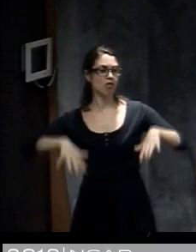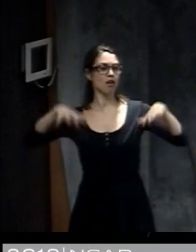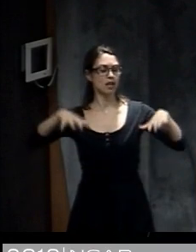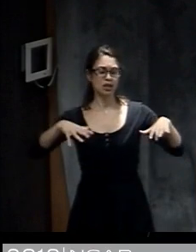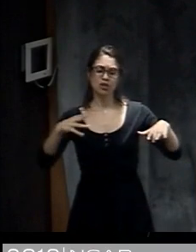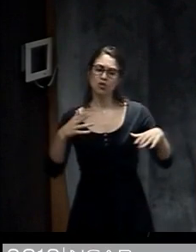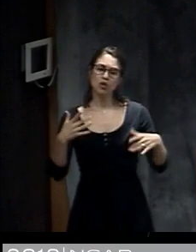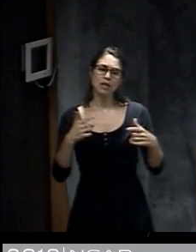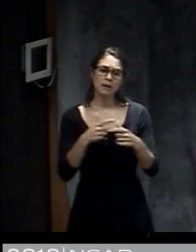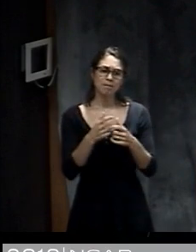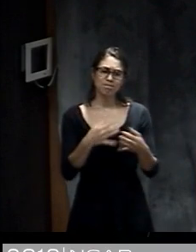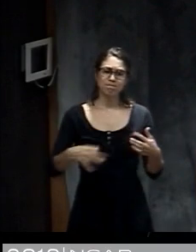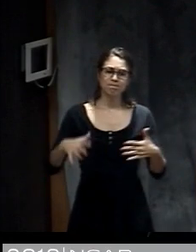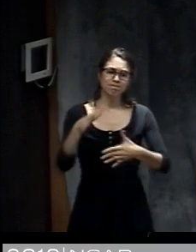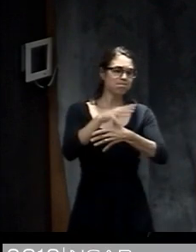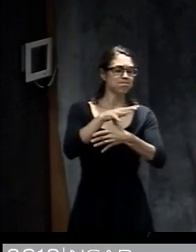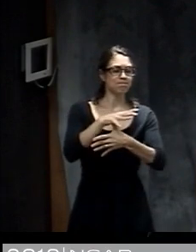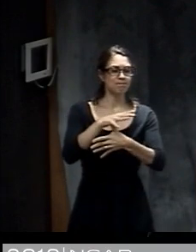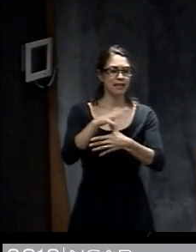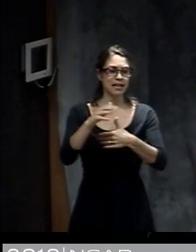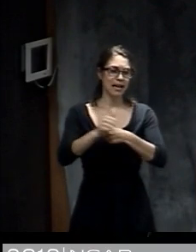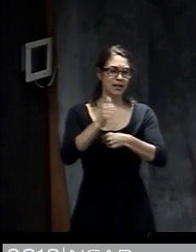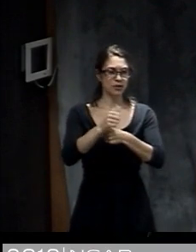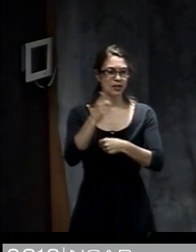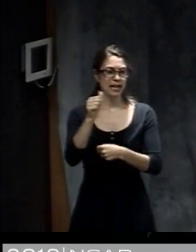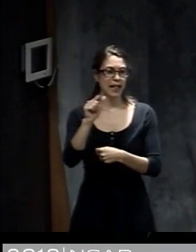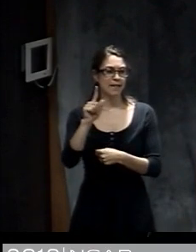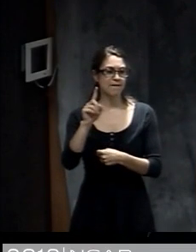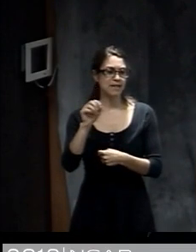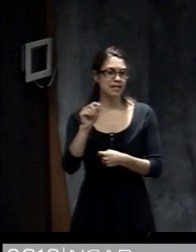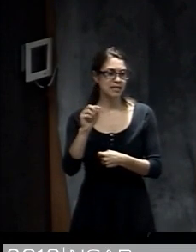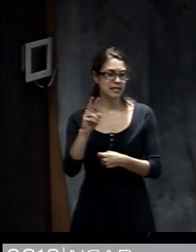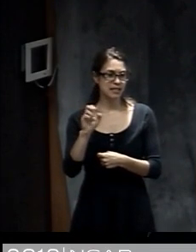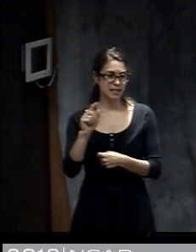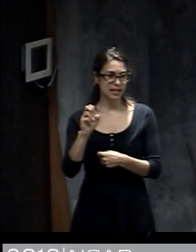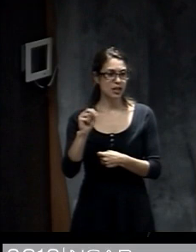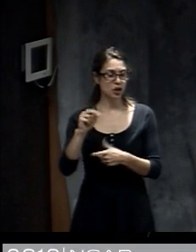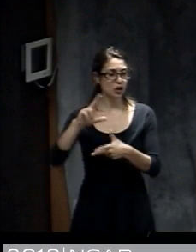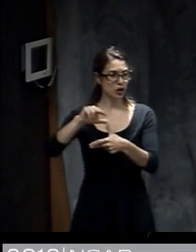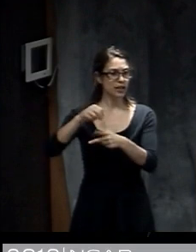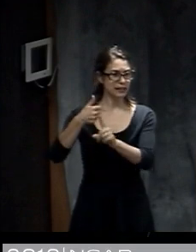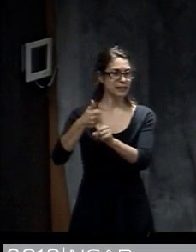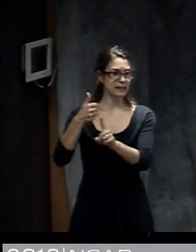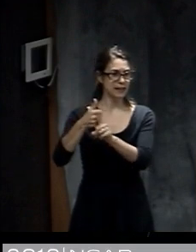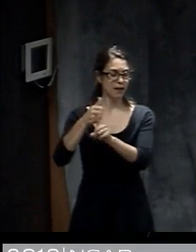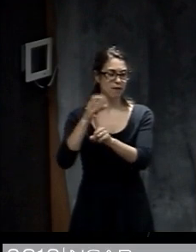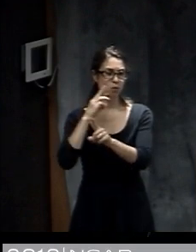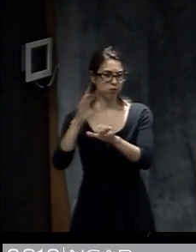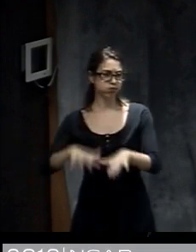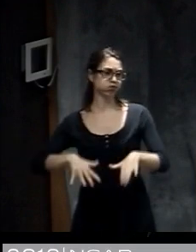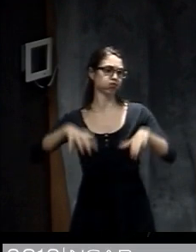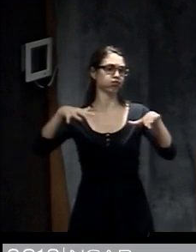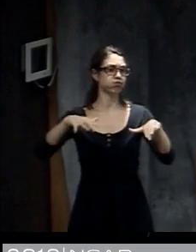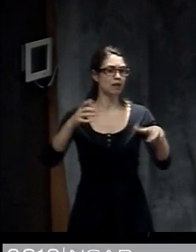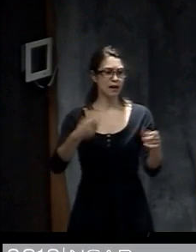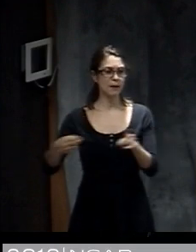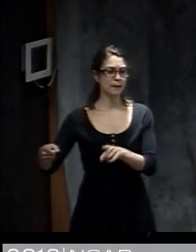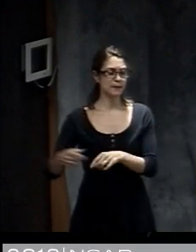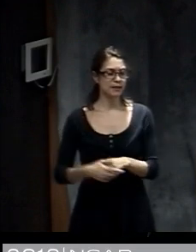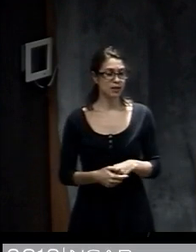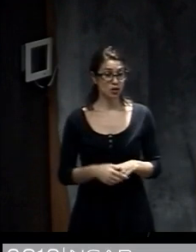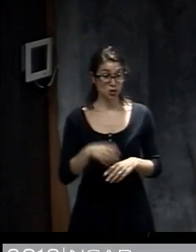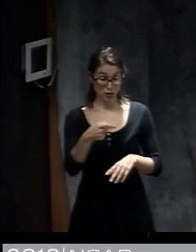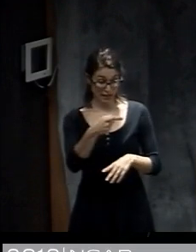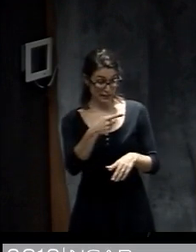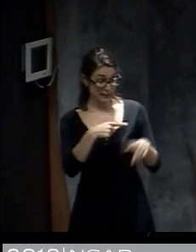in the Galveston hurricane. So these two diagrams on the right show what storm surge looks like. So